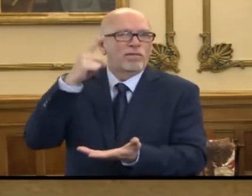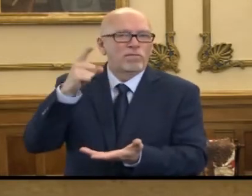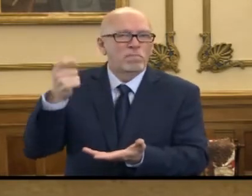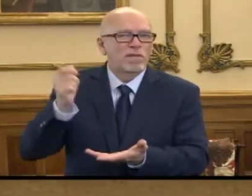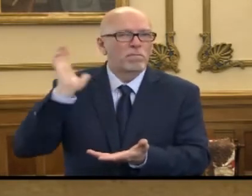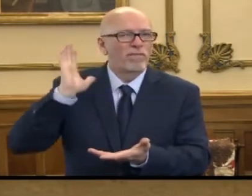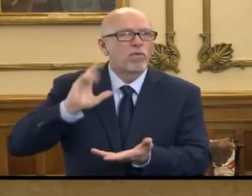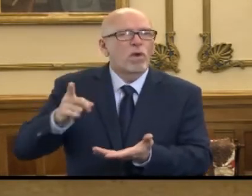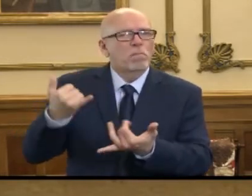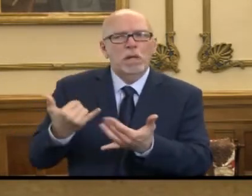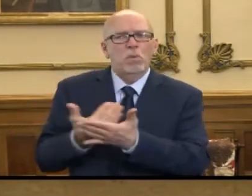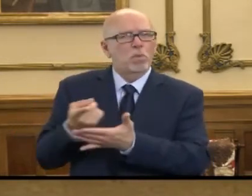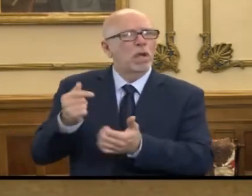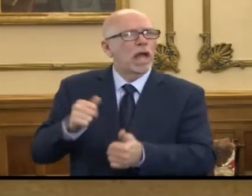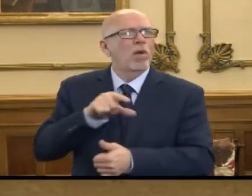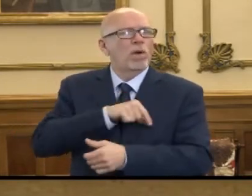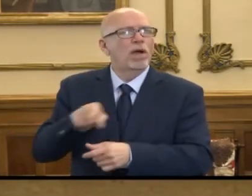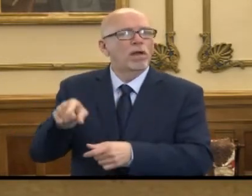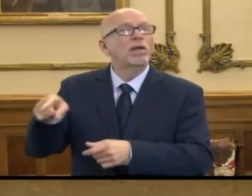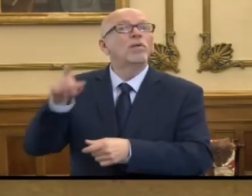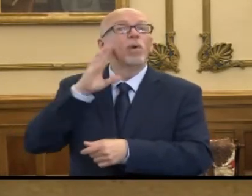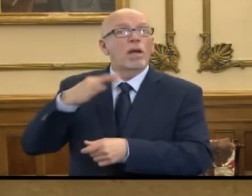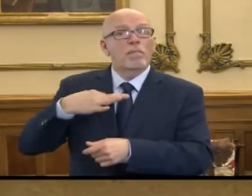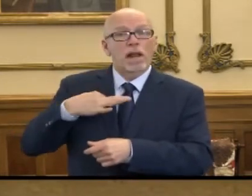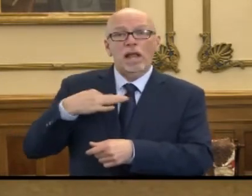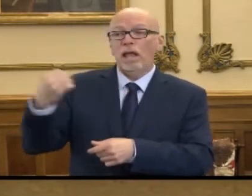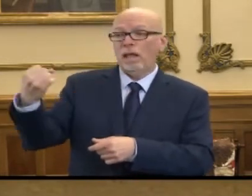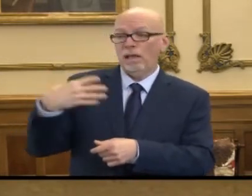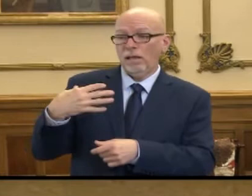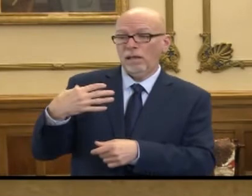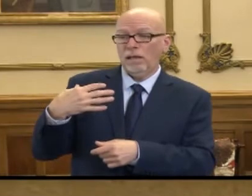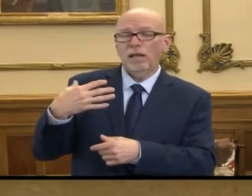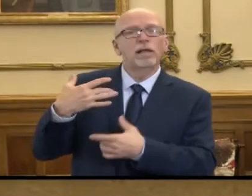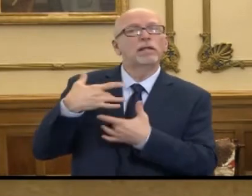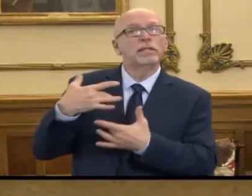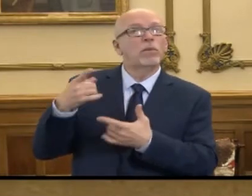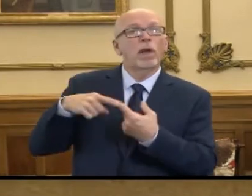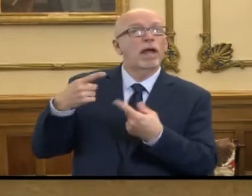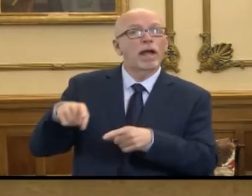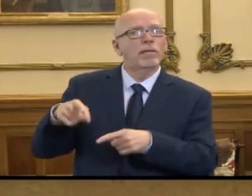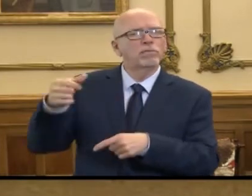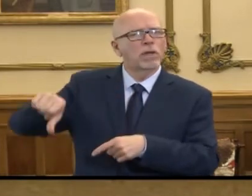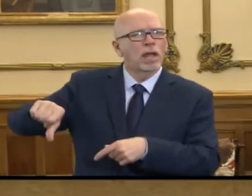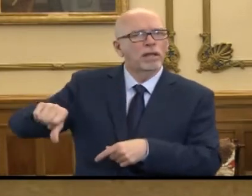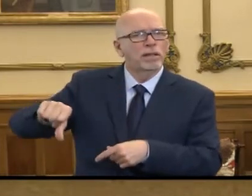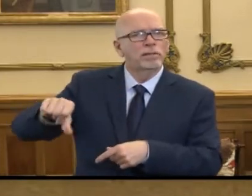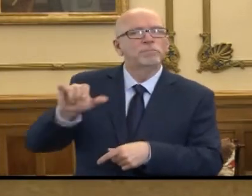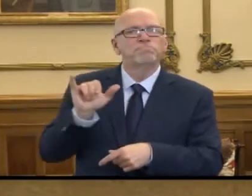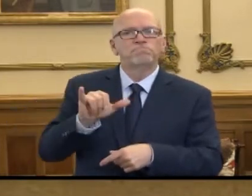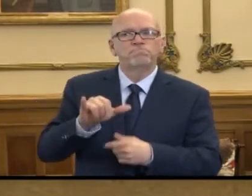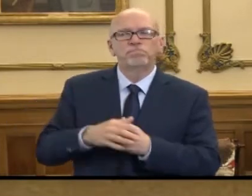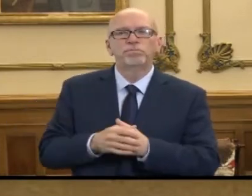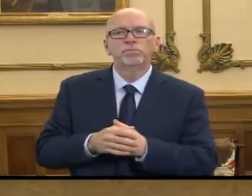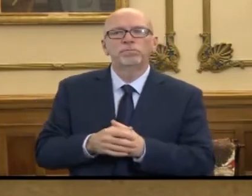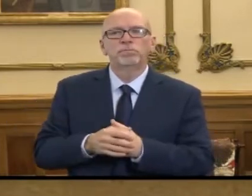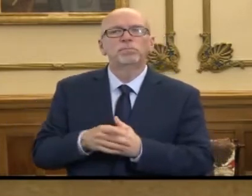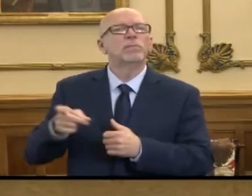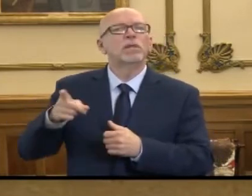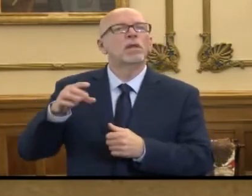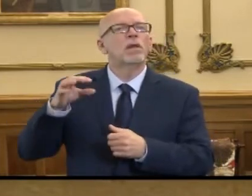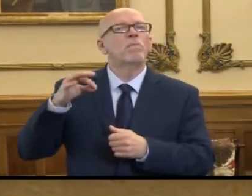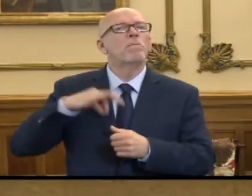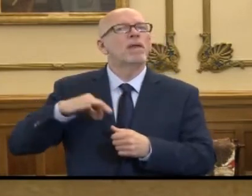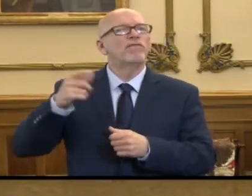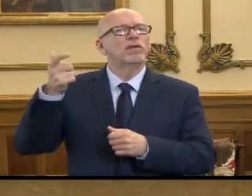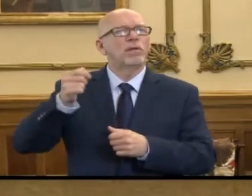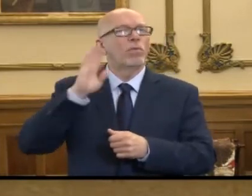benefits, they will apply and then they end up getting denied. Well, the benefits will continue